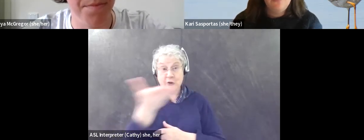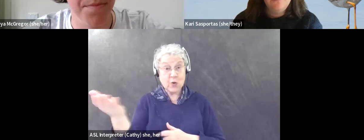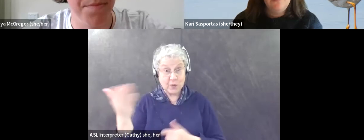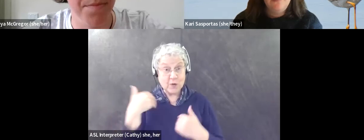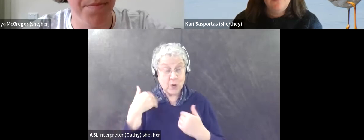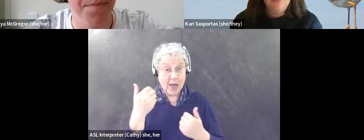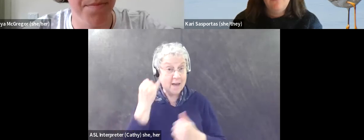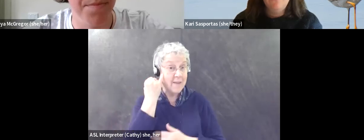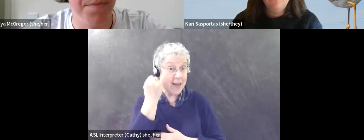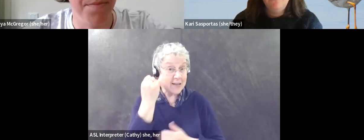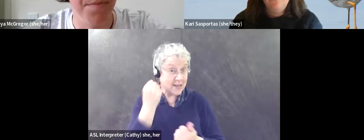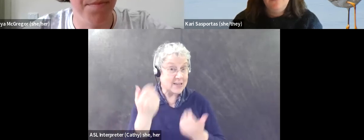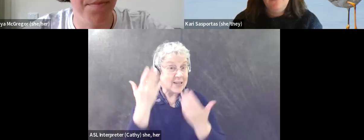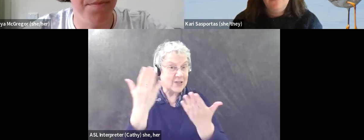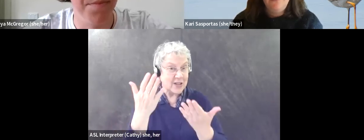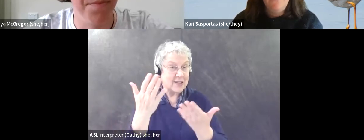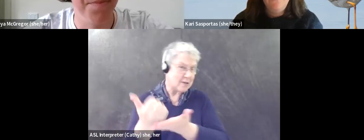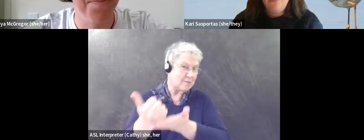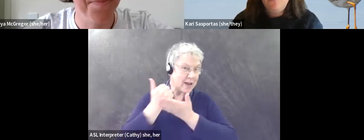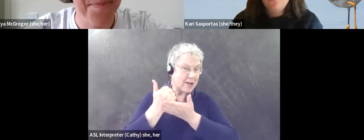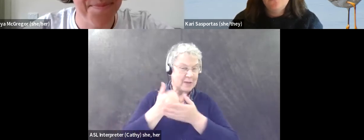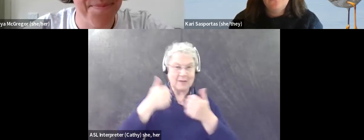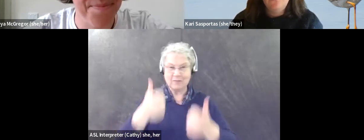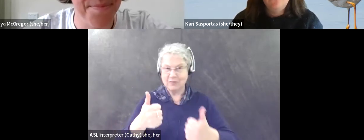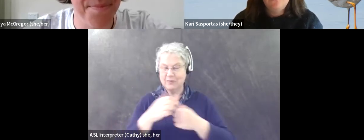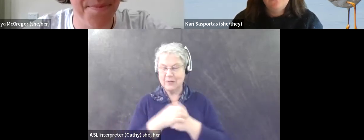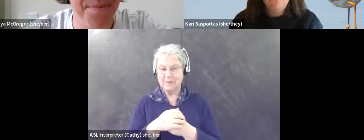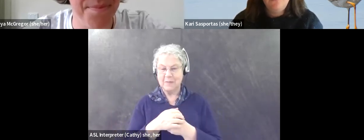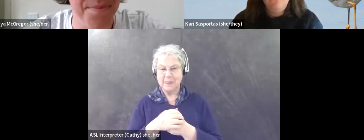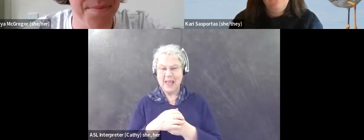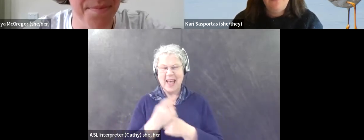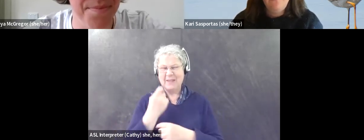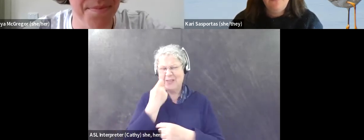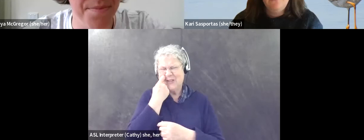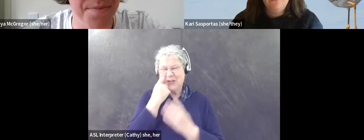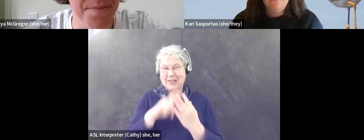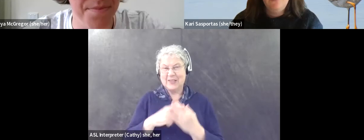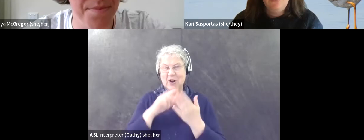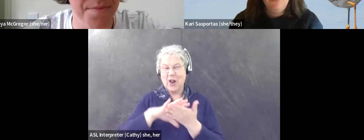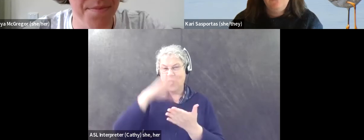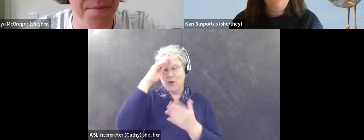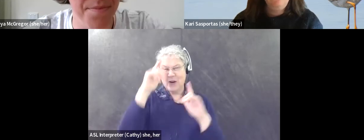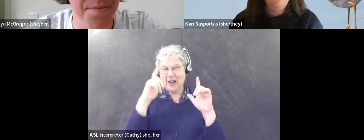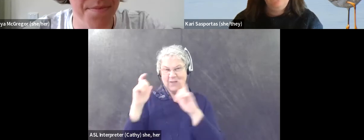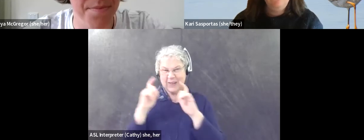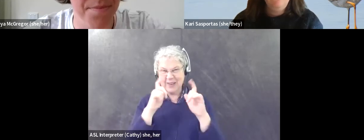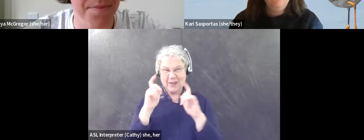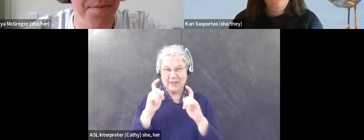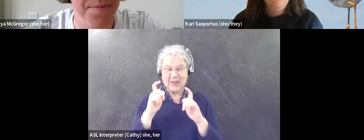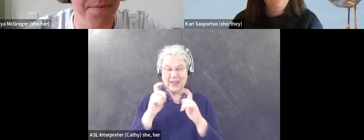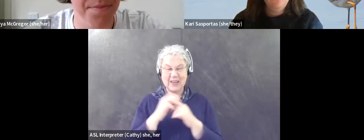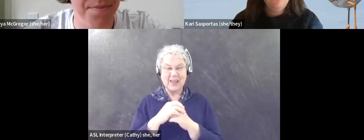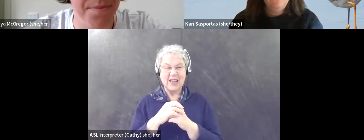suggestions that would be helpful too. Um, I'm just learning photography and I've found the online community, um,